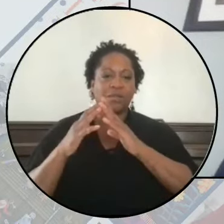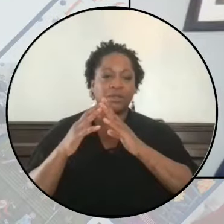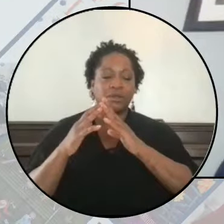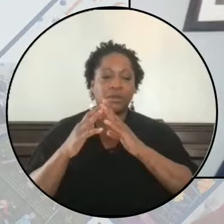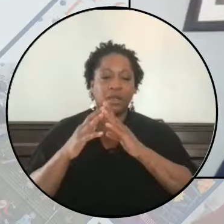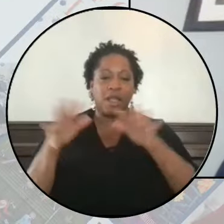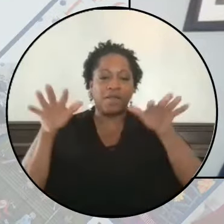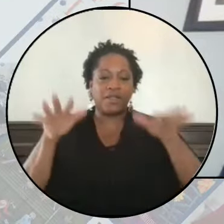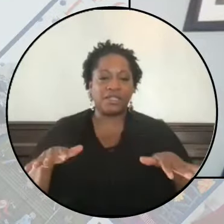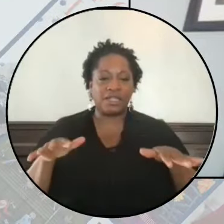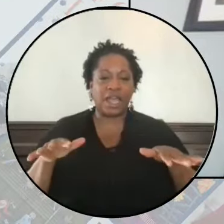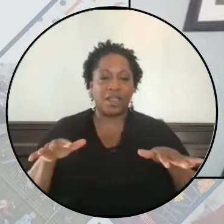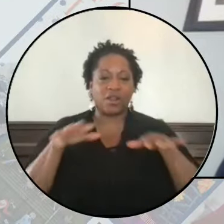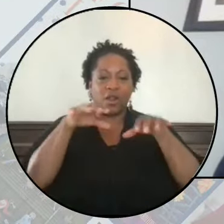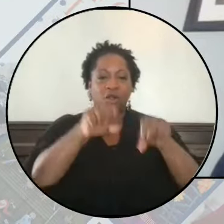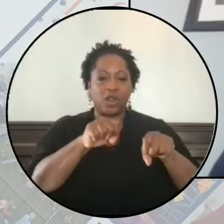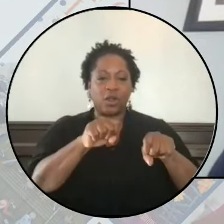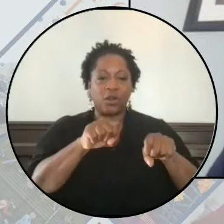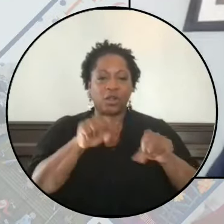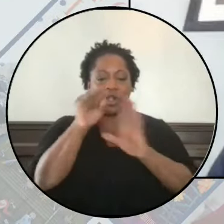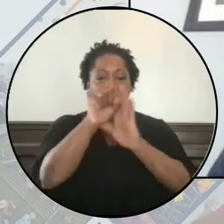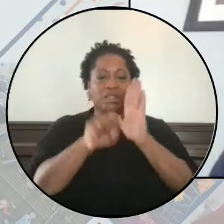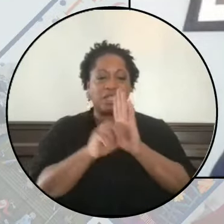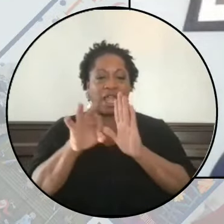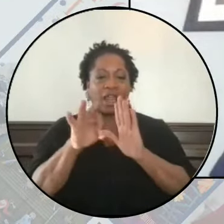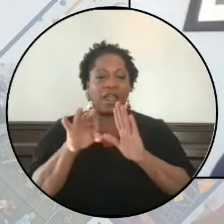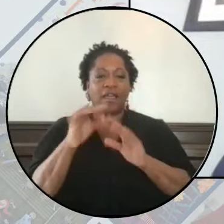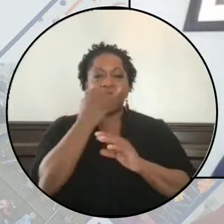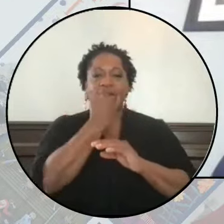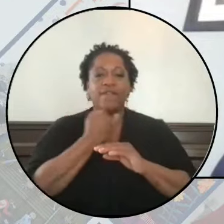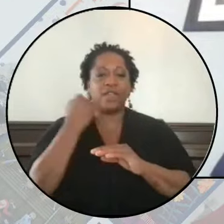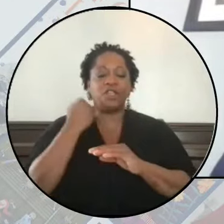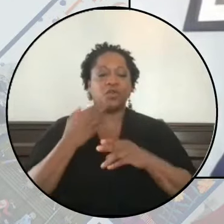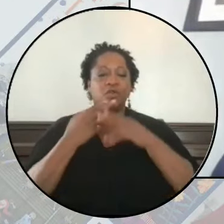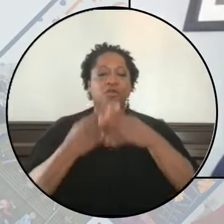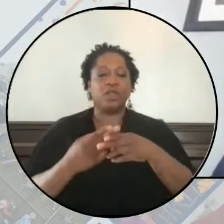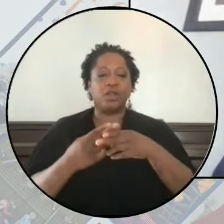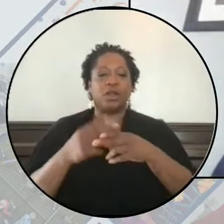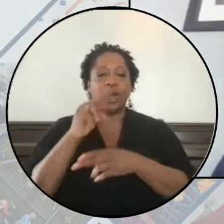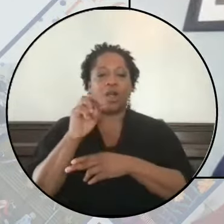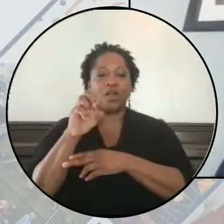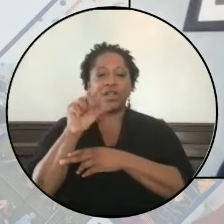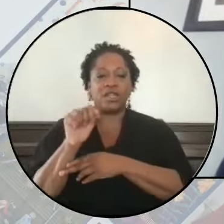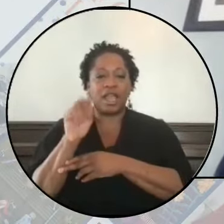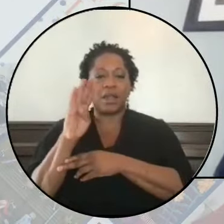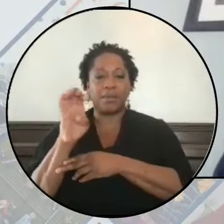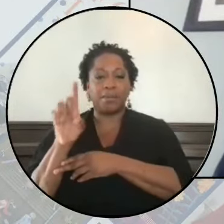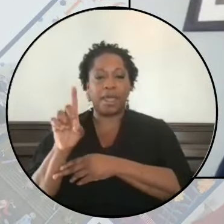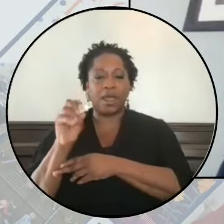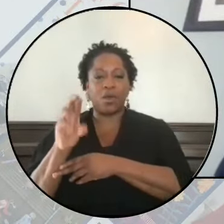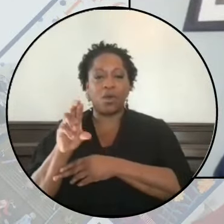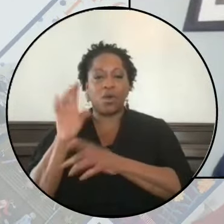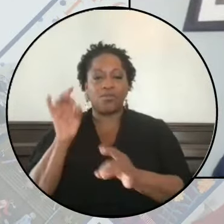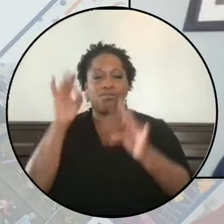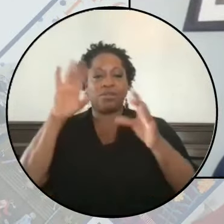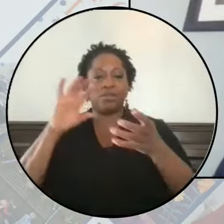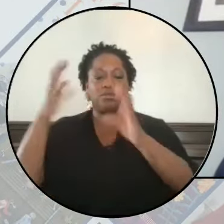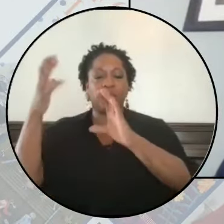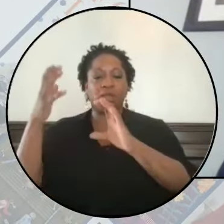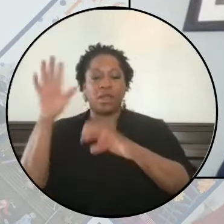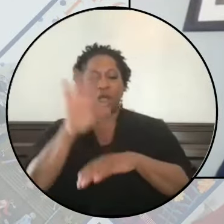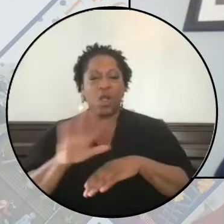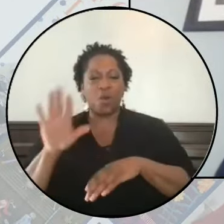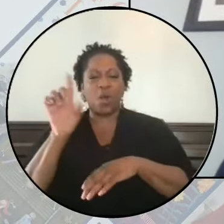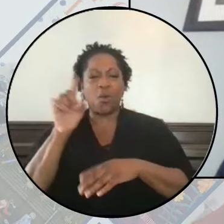settler colonial state of Israel, what we call the Nakba in Arabic, or catastrophe, upwards of